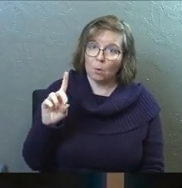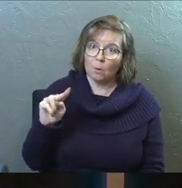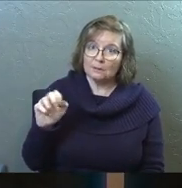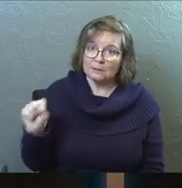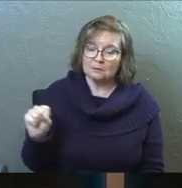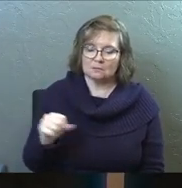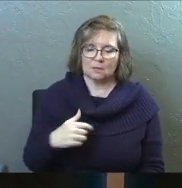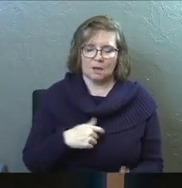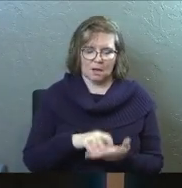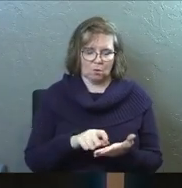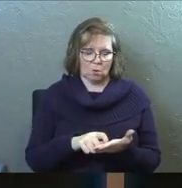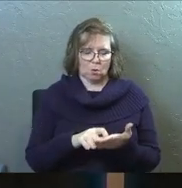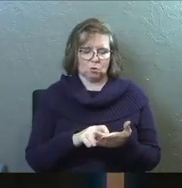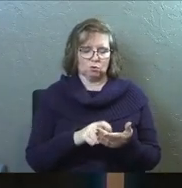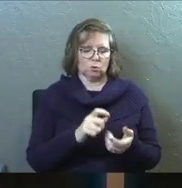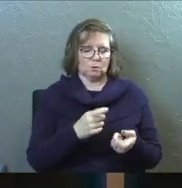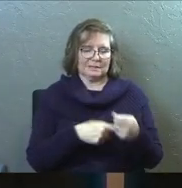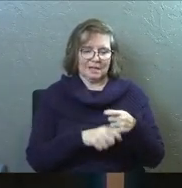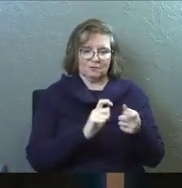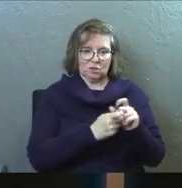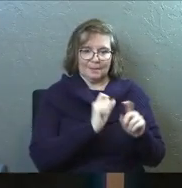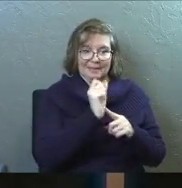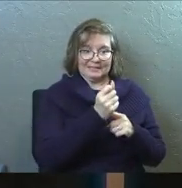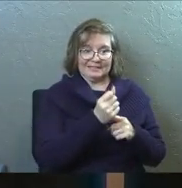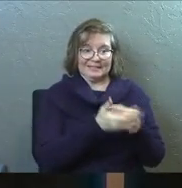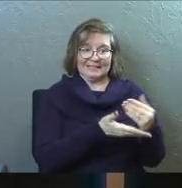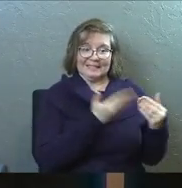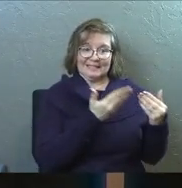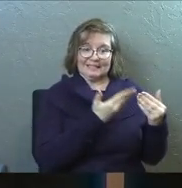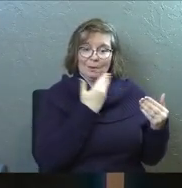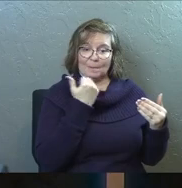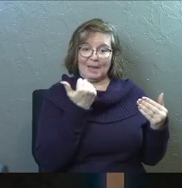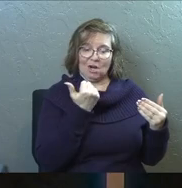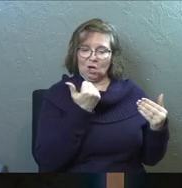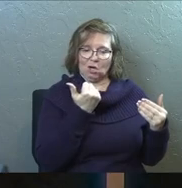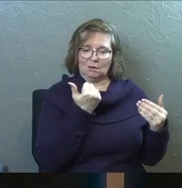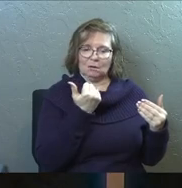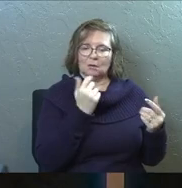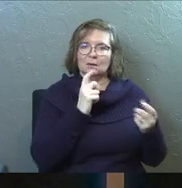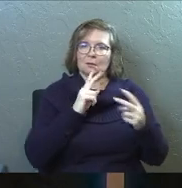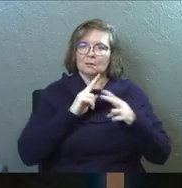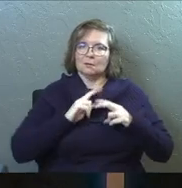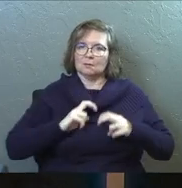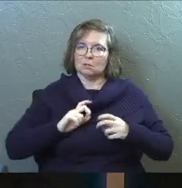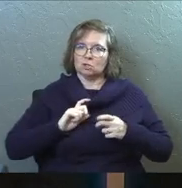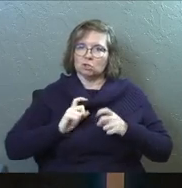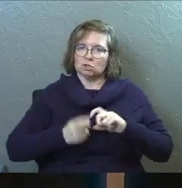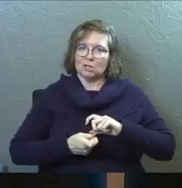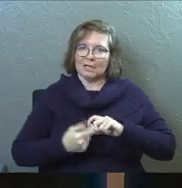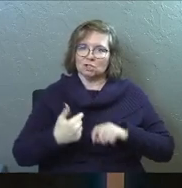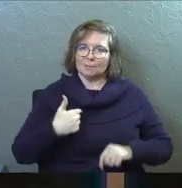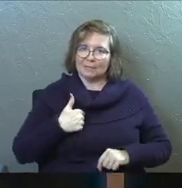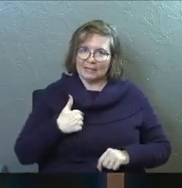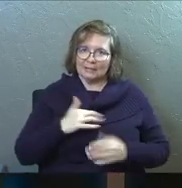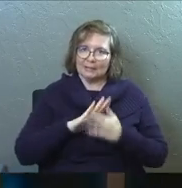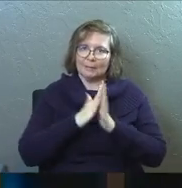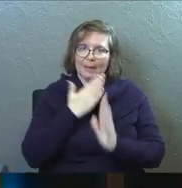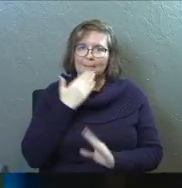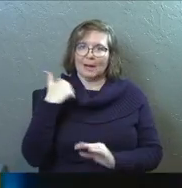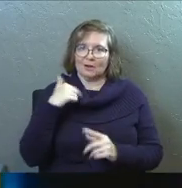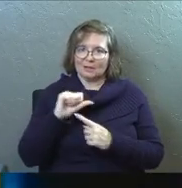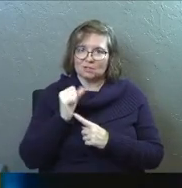And I wrote this down, instead of changing my situation so it's better for me, God, would you change me so I can be better in this situation?